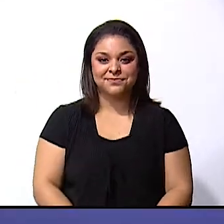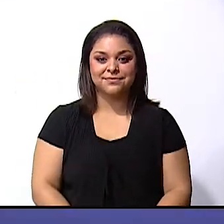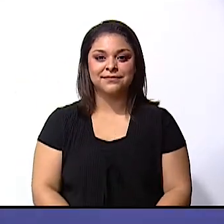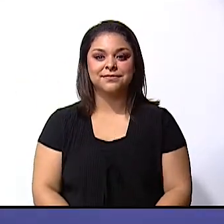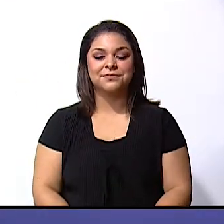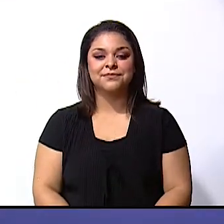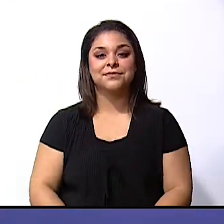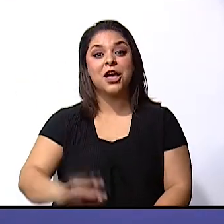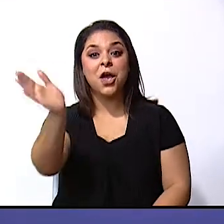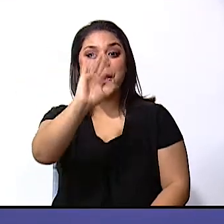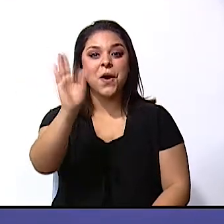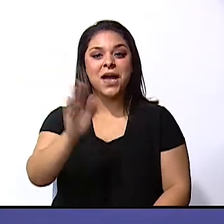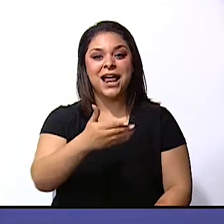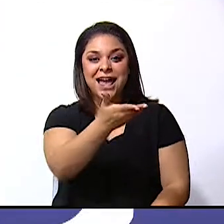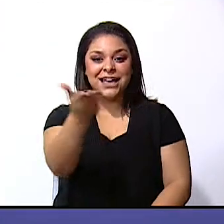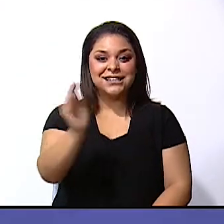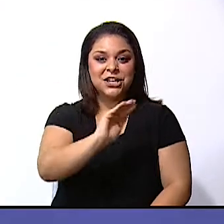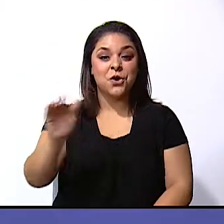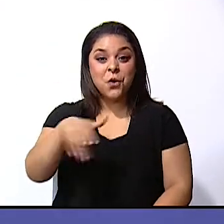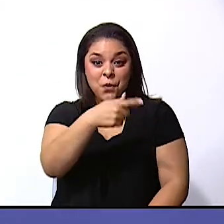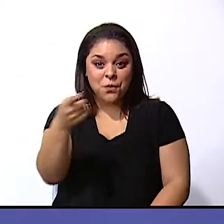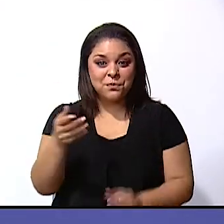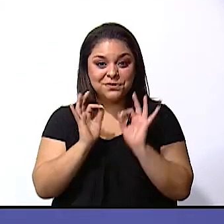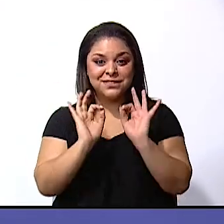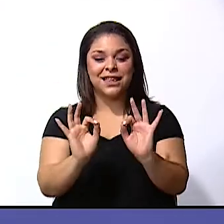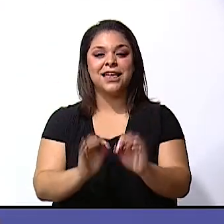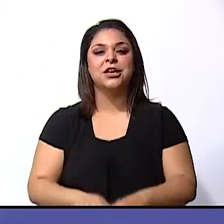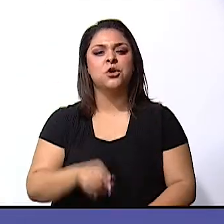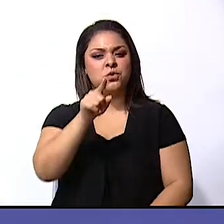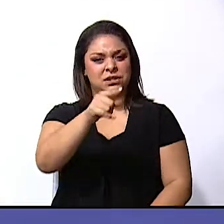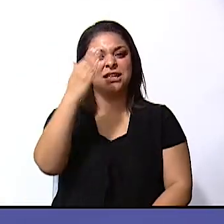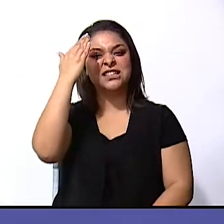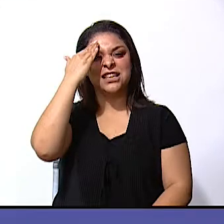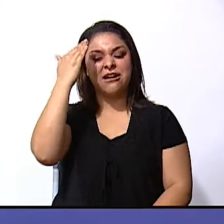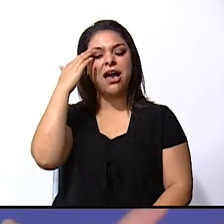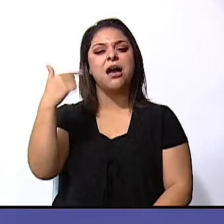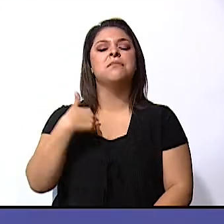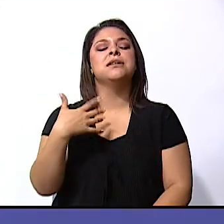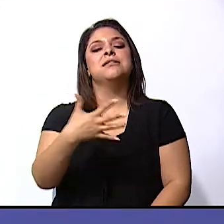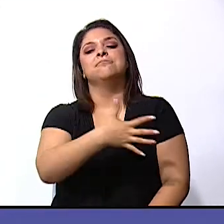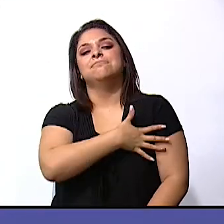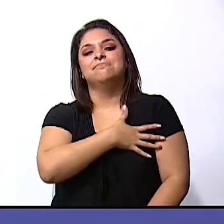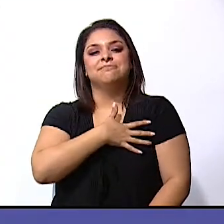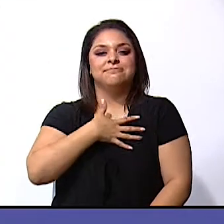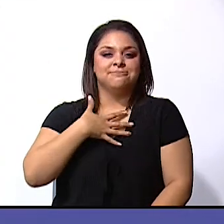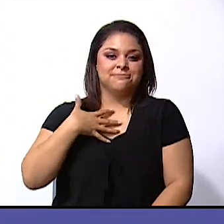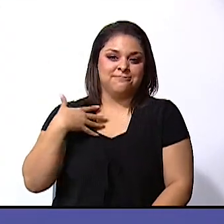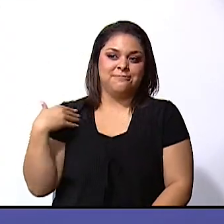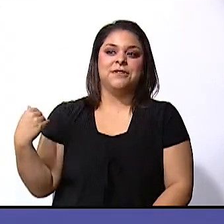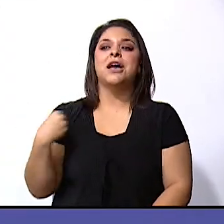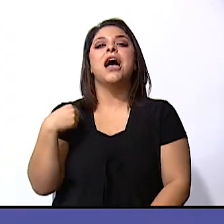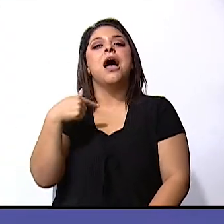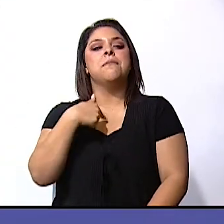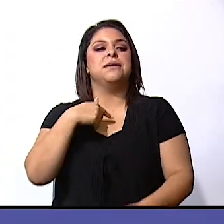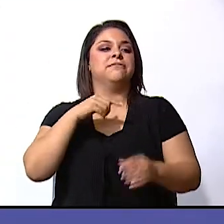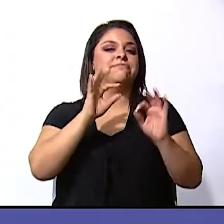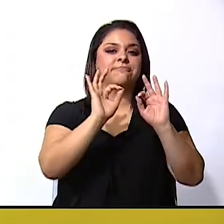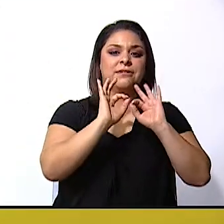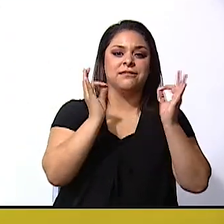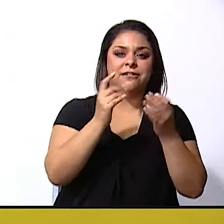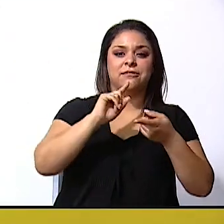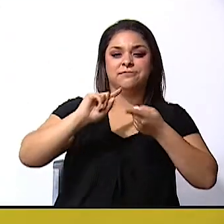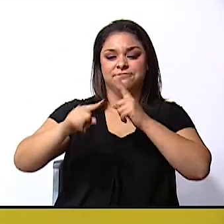hey guys how are you you know what i like the most about my friends and siblings